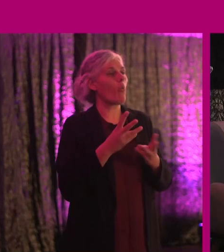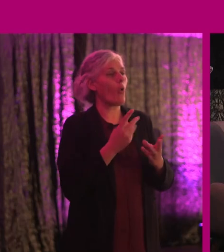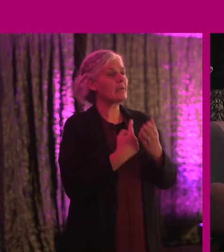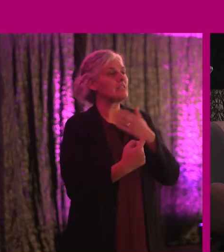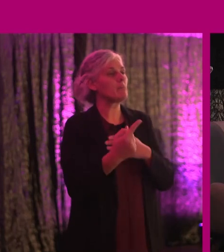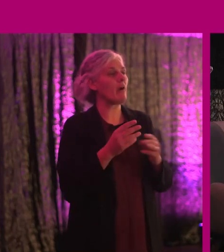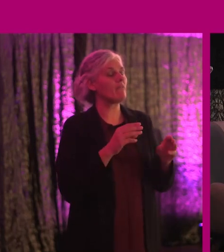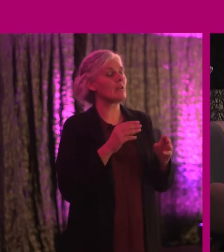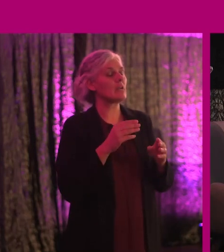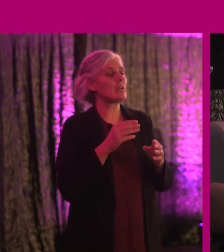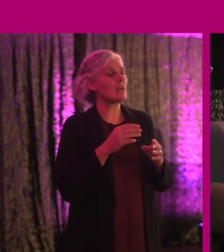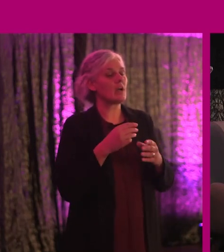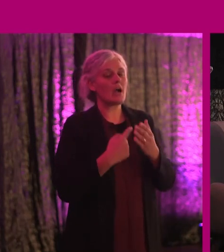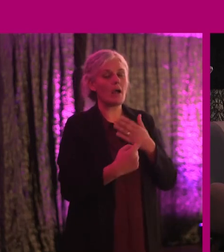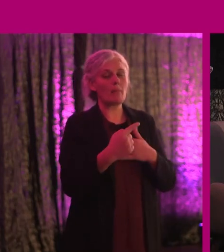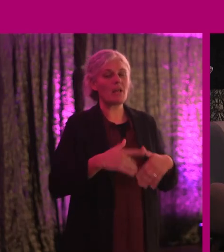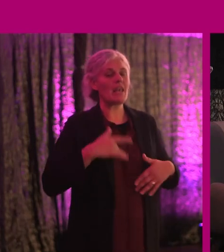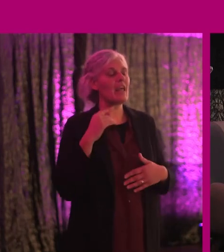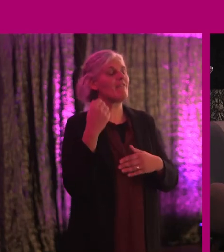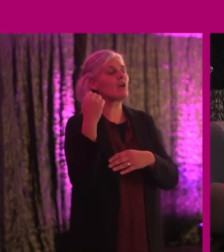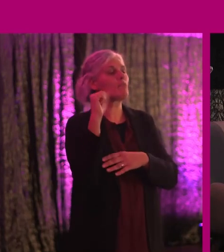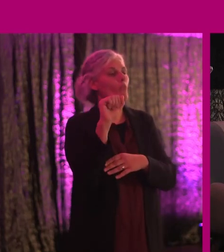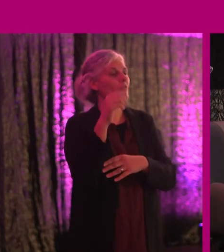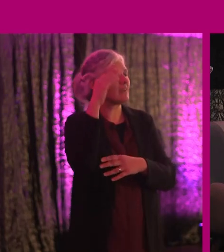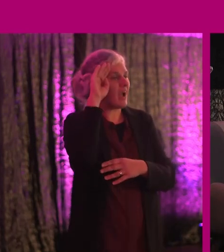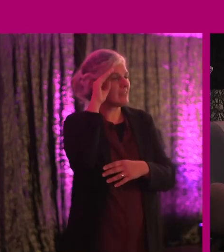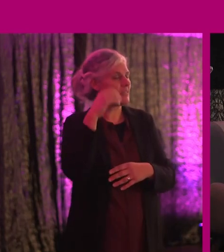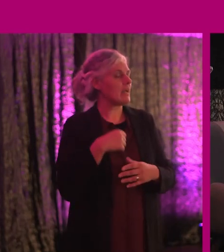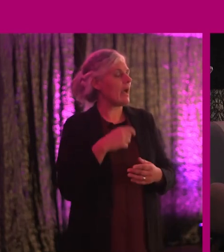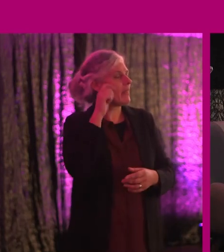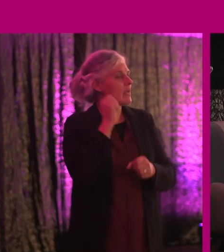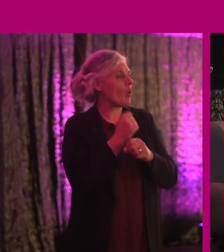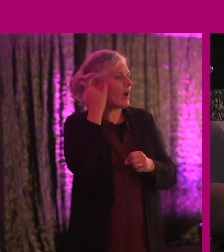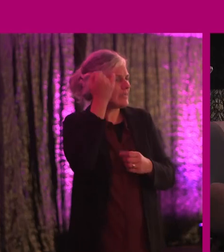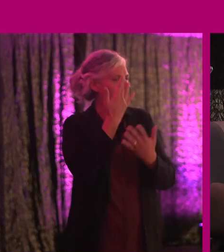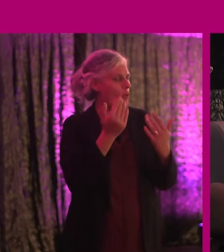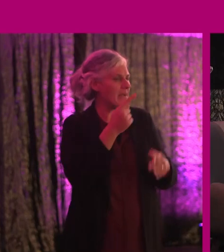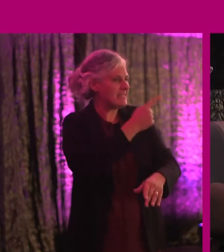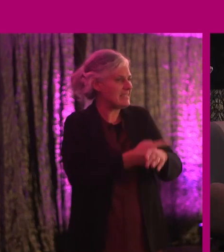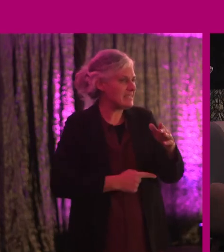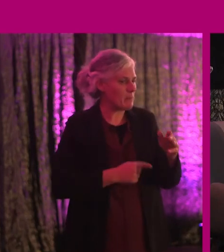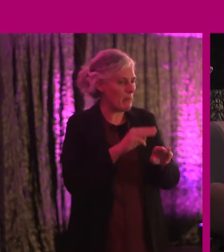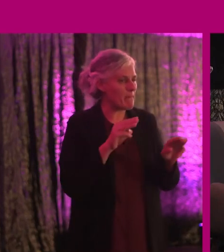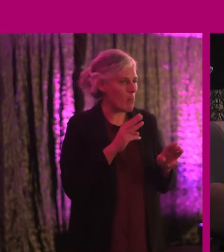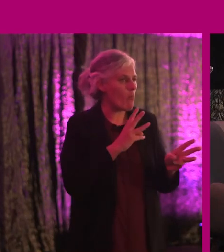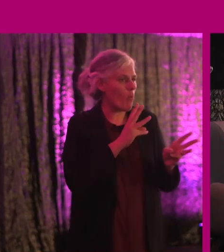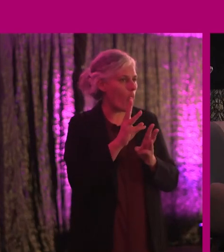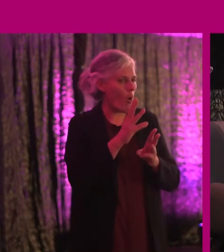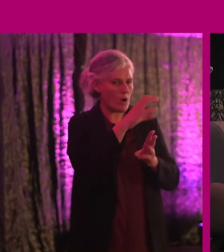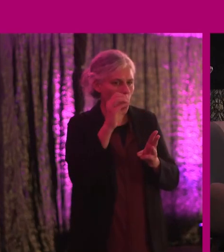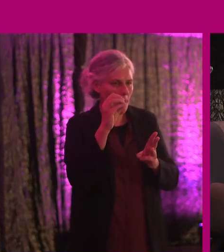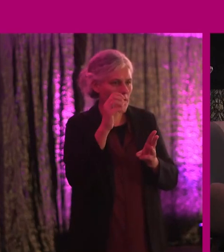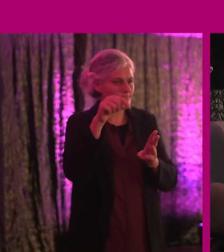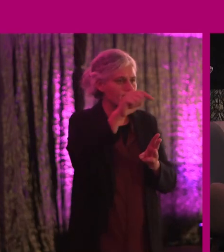Movement Ireland. I'm just wondering if you would have an idea of how many disabled people work in the companies